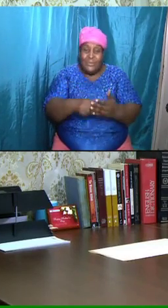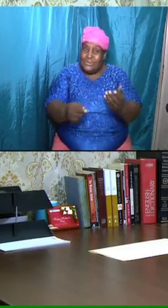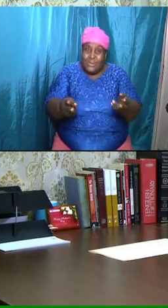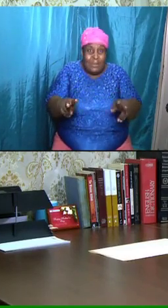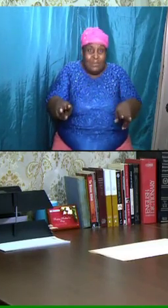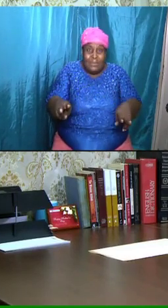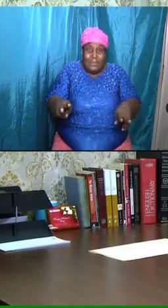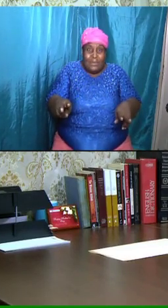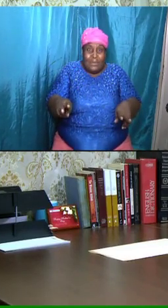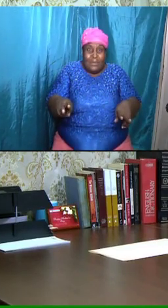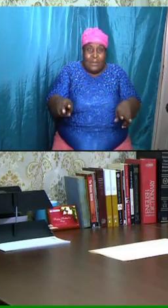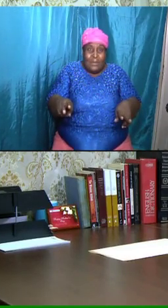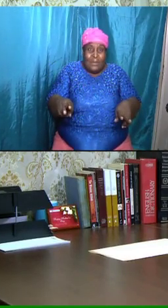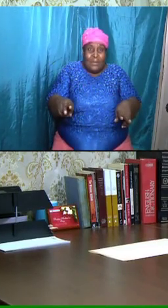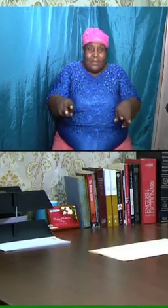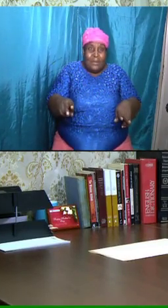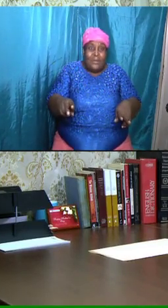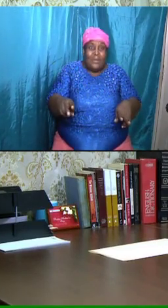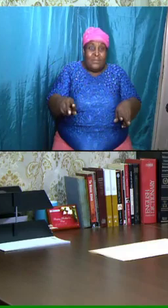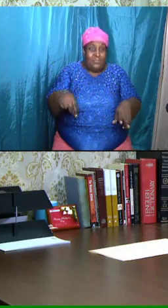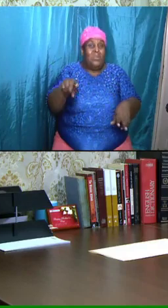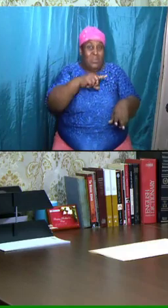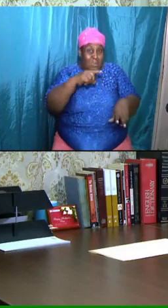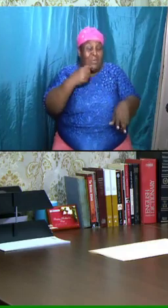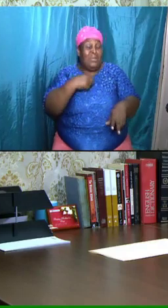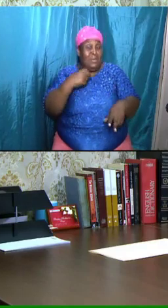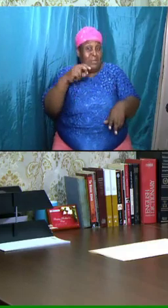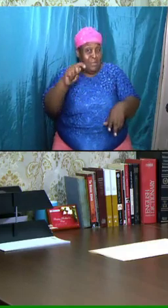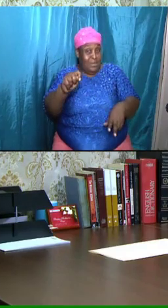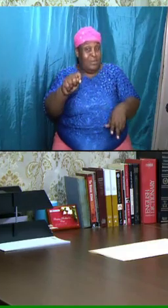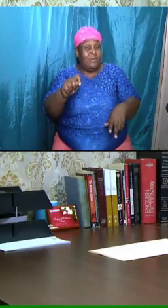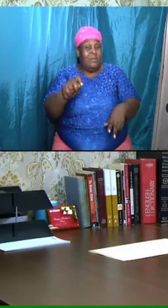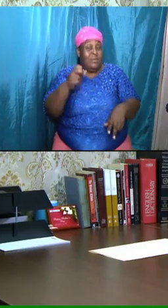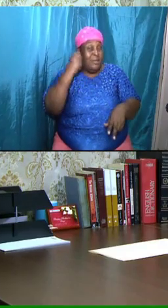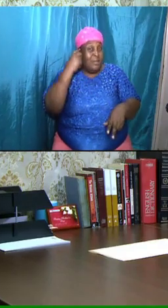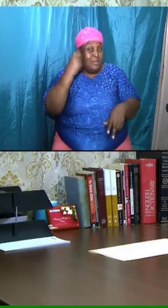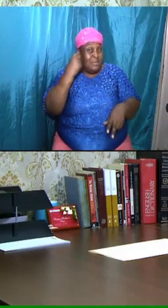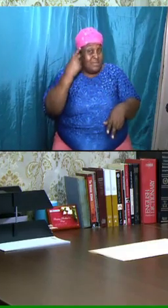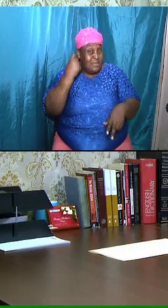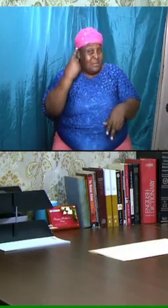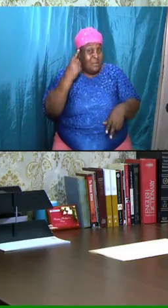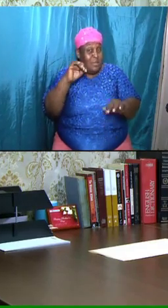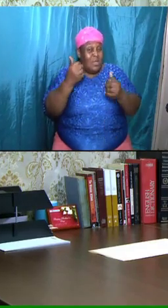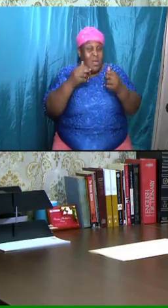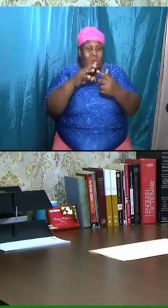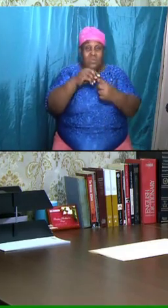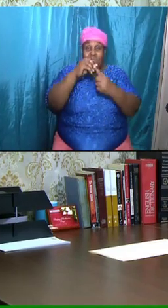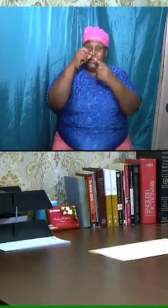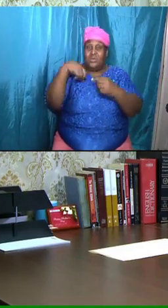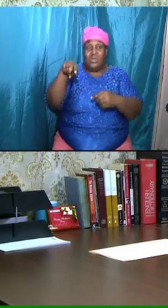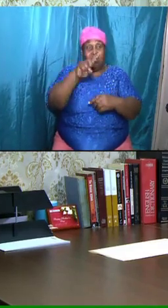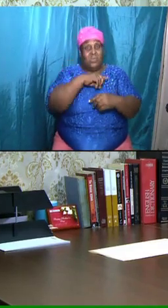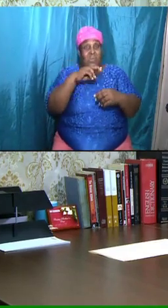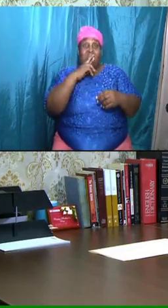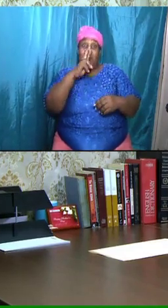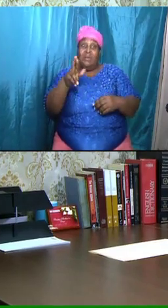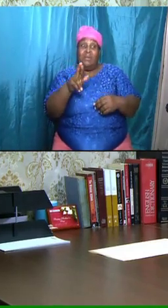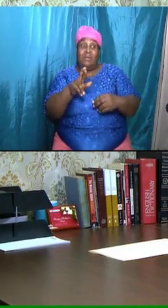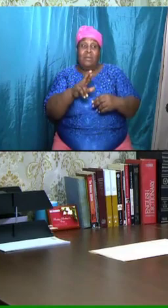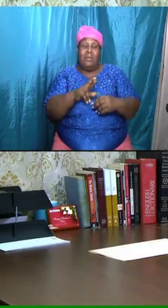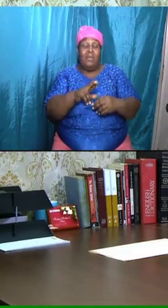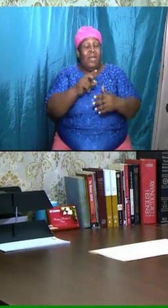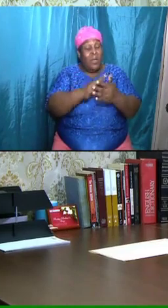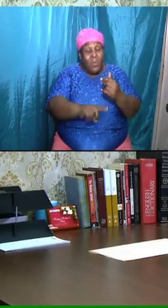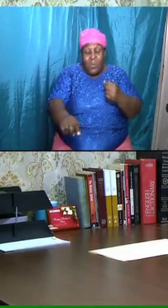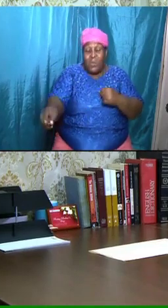understand how special we are. So when we present to us what is in store for the church, and